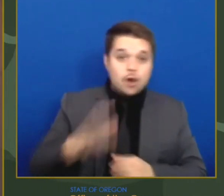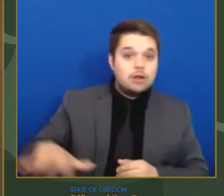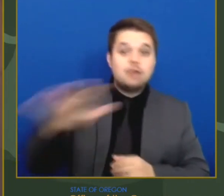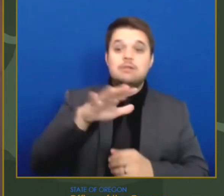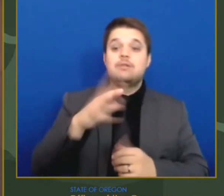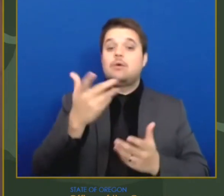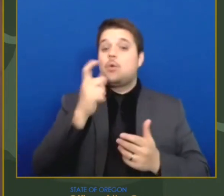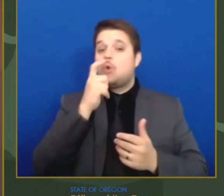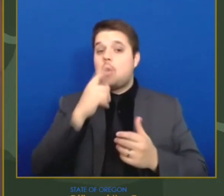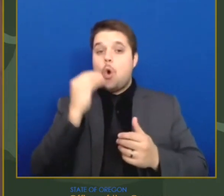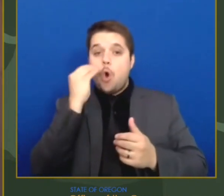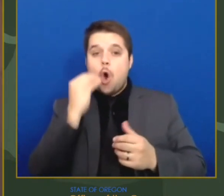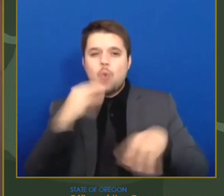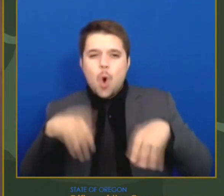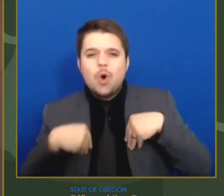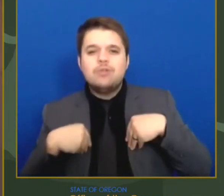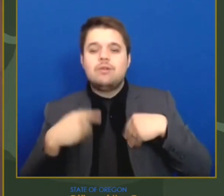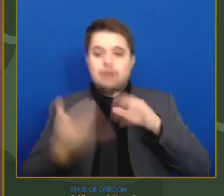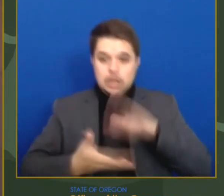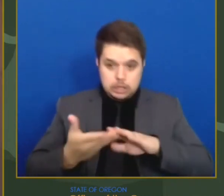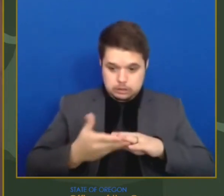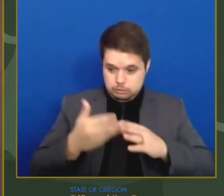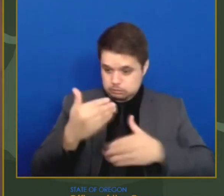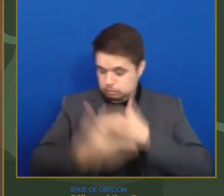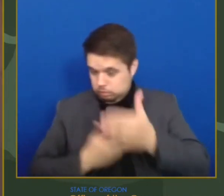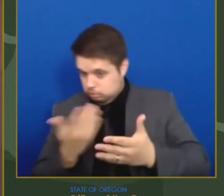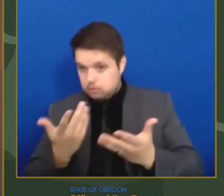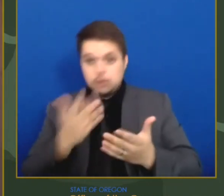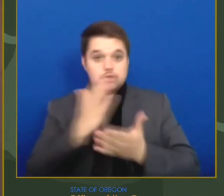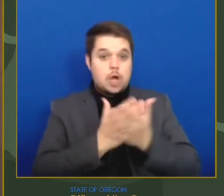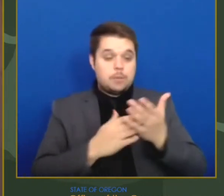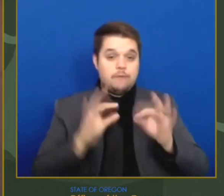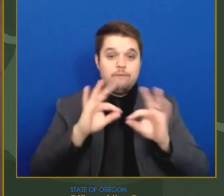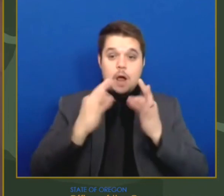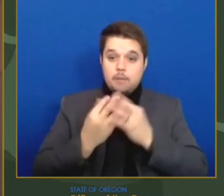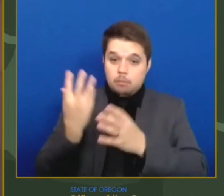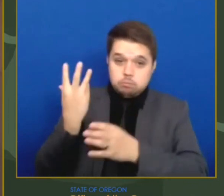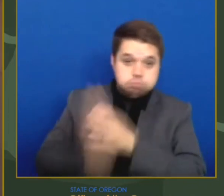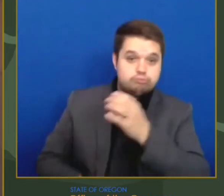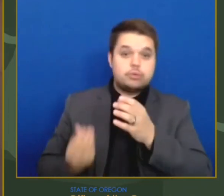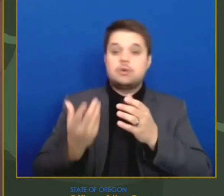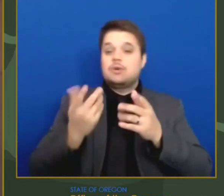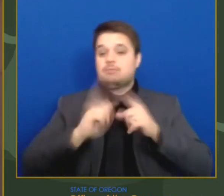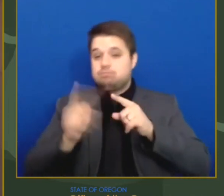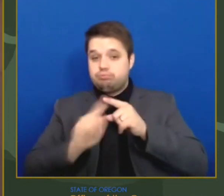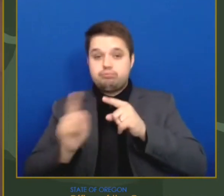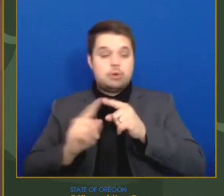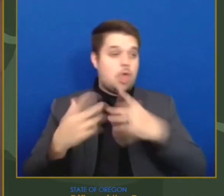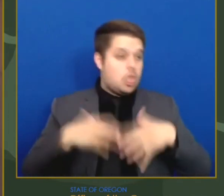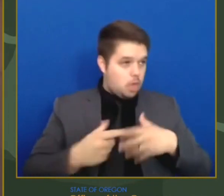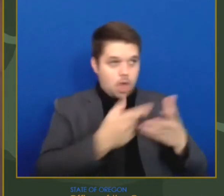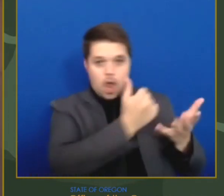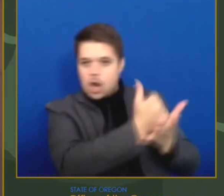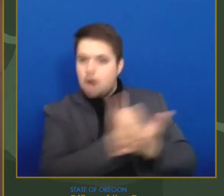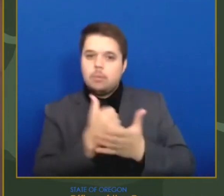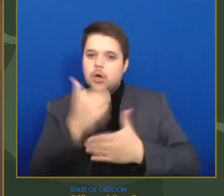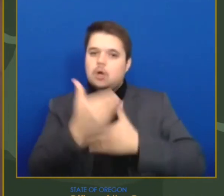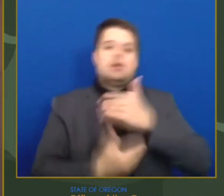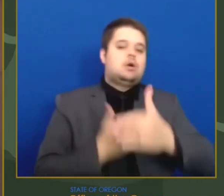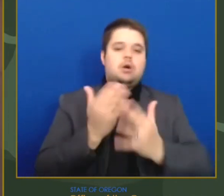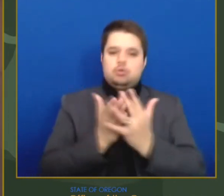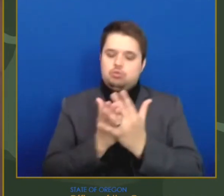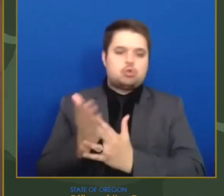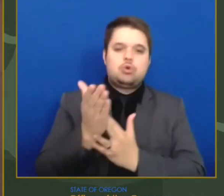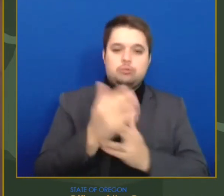this virus. We're also making progress on the vaccine front. We're now 47 percent through